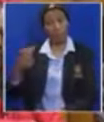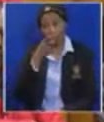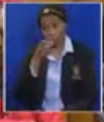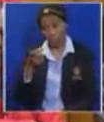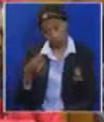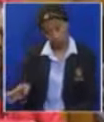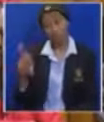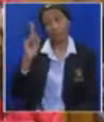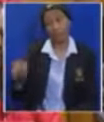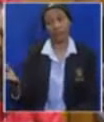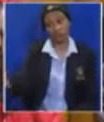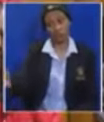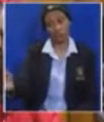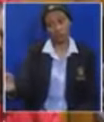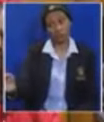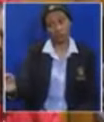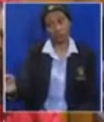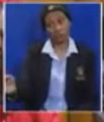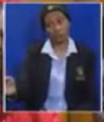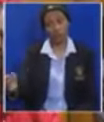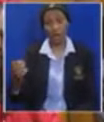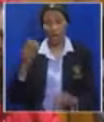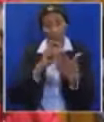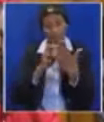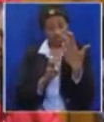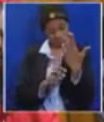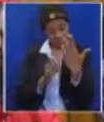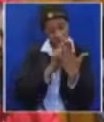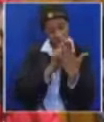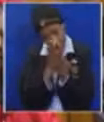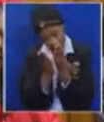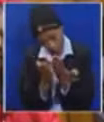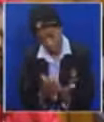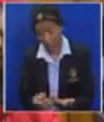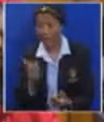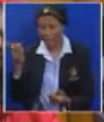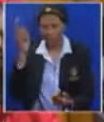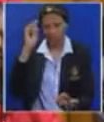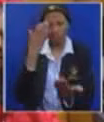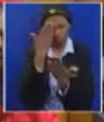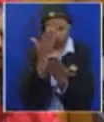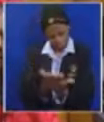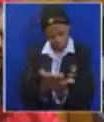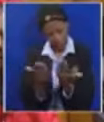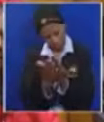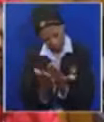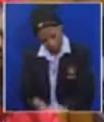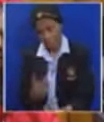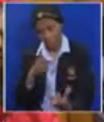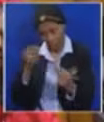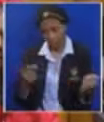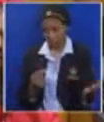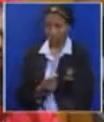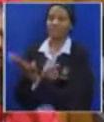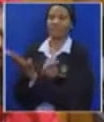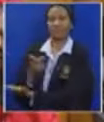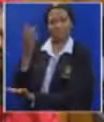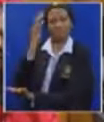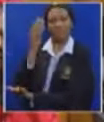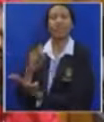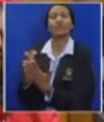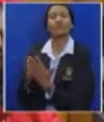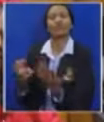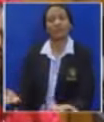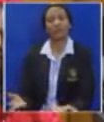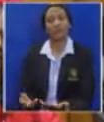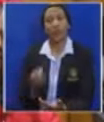You must submit your allegations in the form of a substance per the rules. You must withdraw